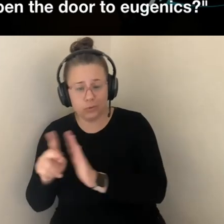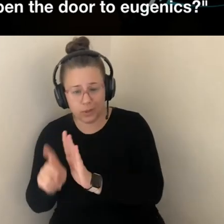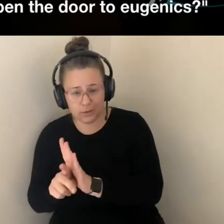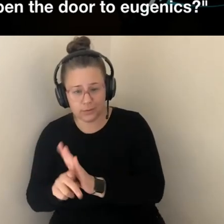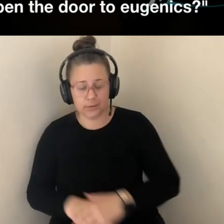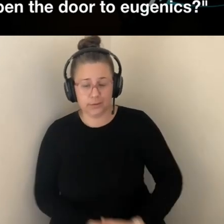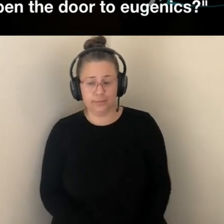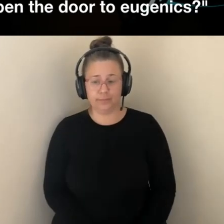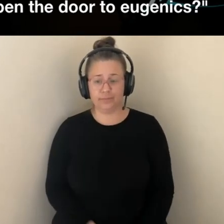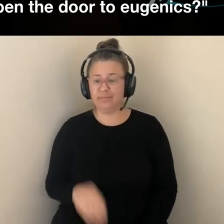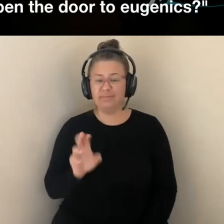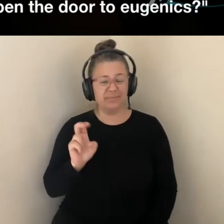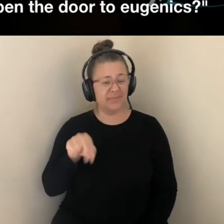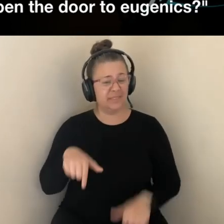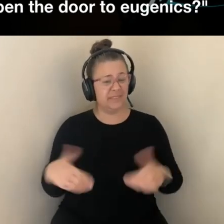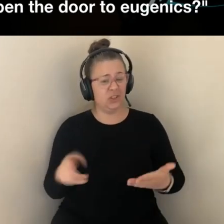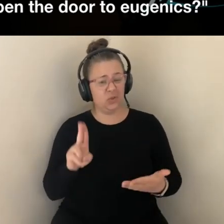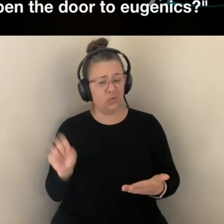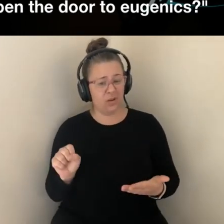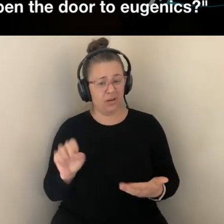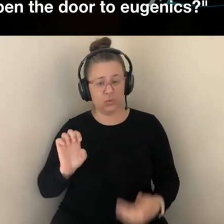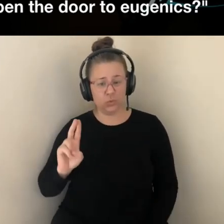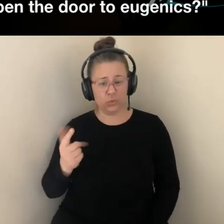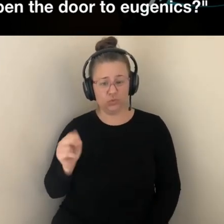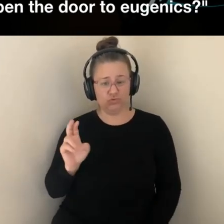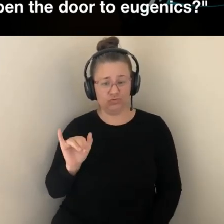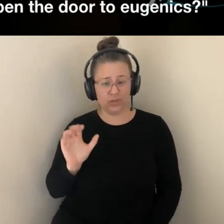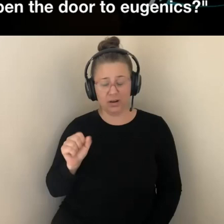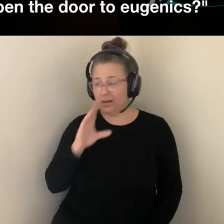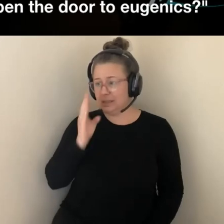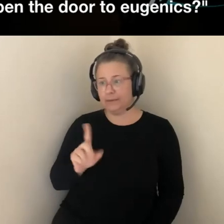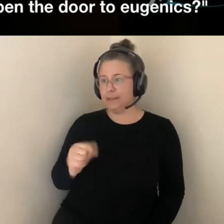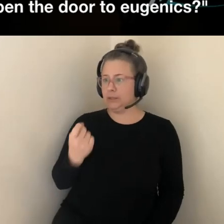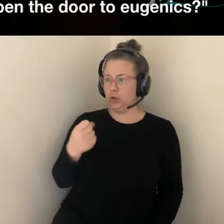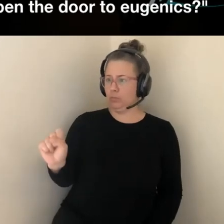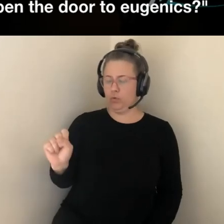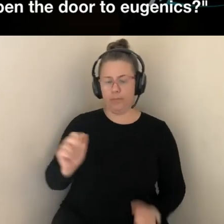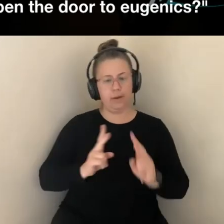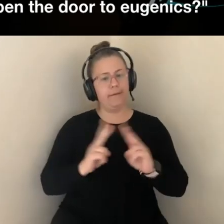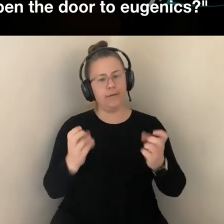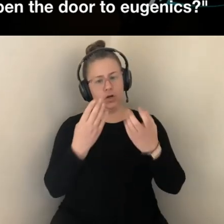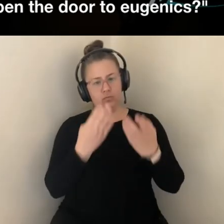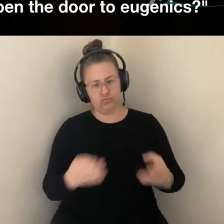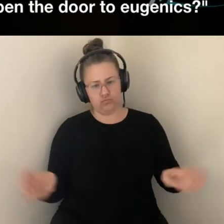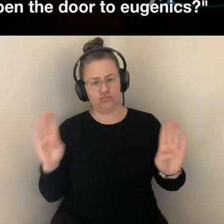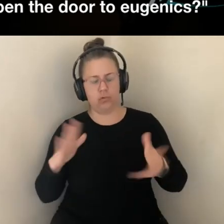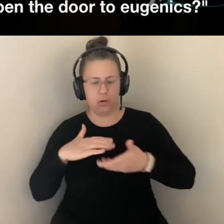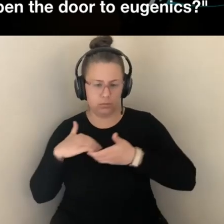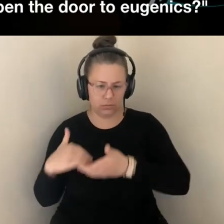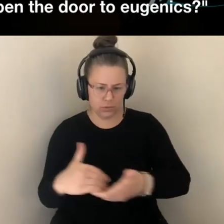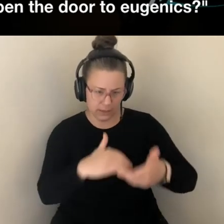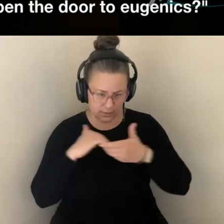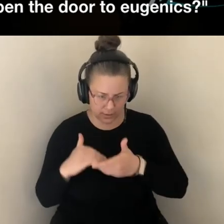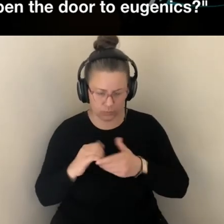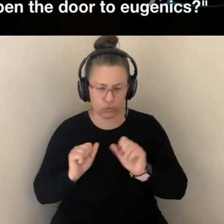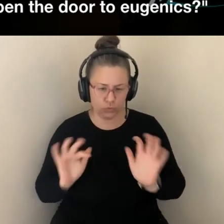EUGENICS WASN'T A SINGLE MOVEMENT, BUT A BROAD COALITION OF GROUPS PROMOTING OVERLAPING, YET DIVERSE SCIENTIFIC, SOCIAL, AND POLITICAL AGENDAS,